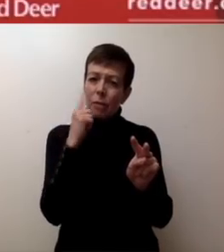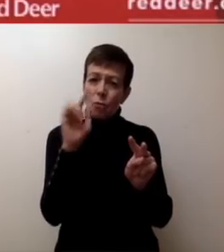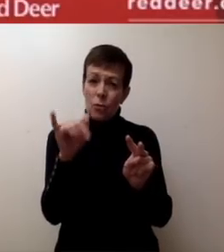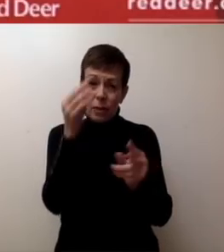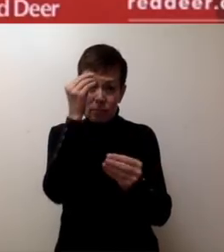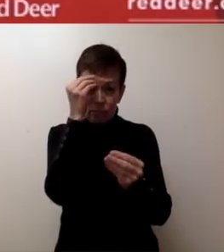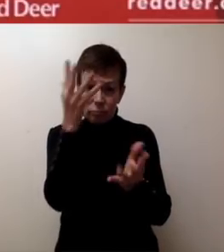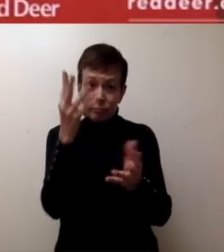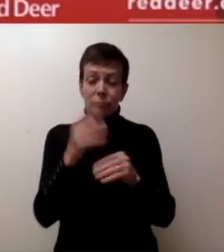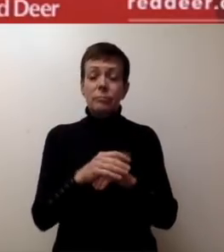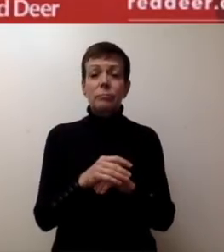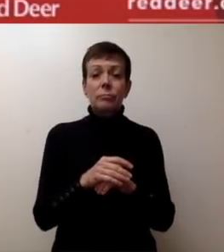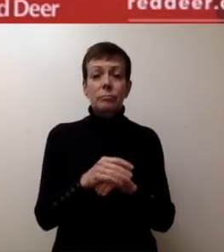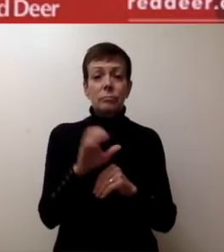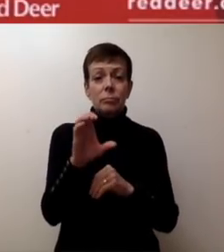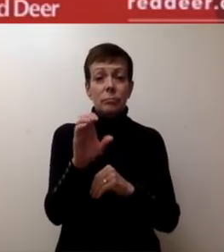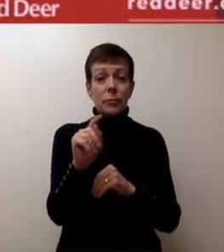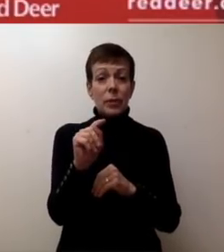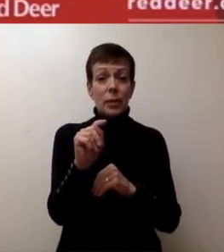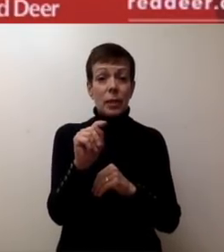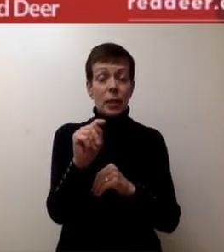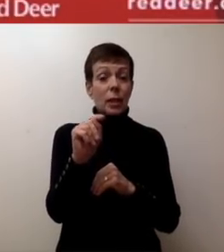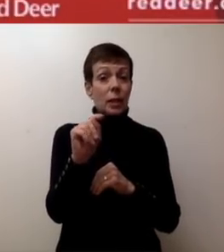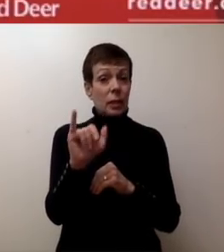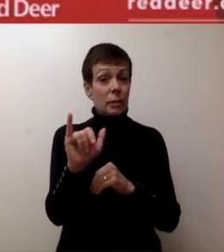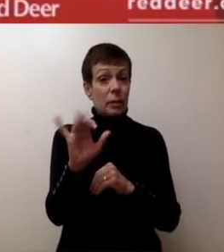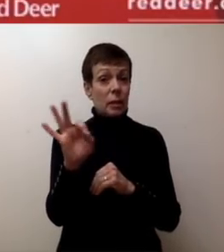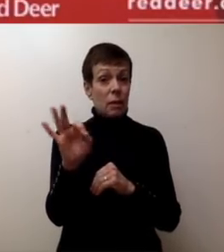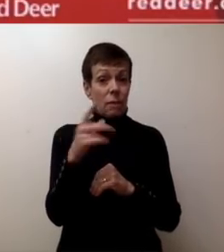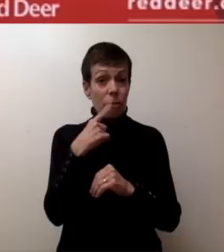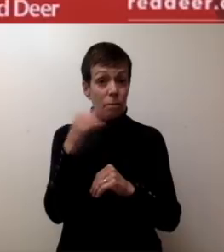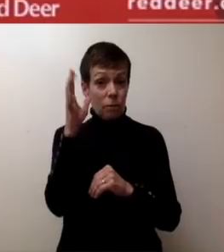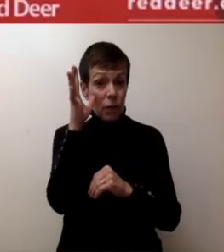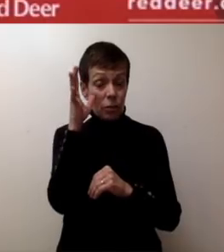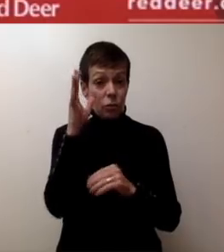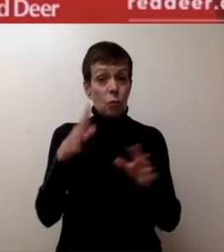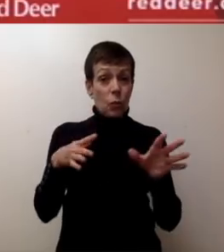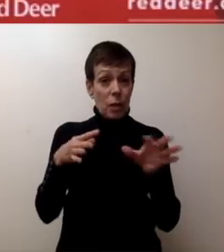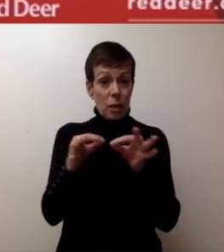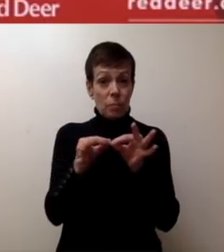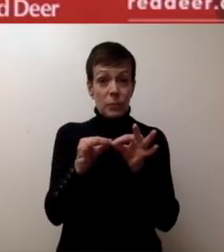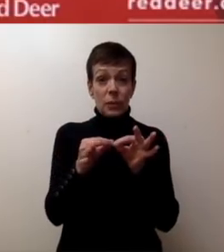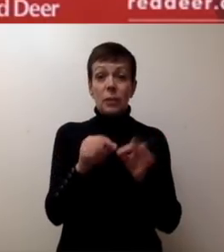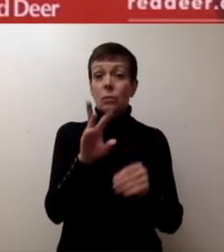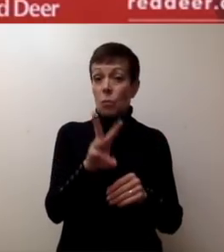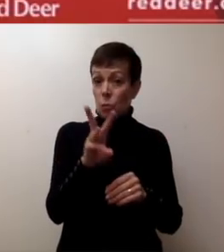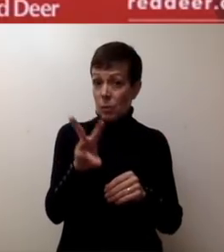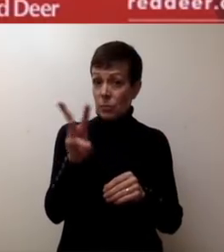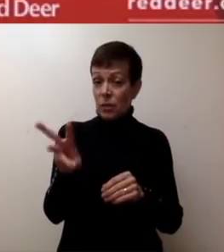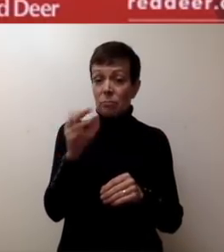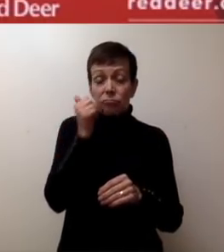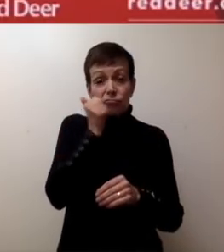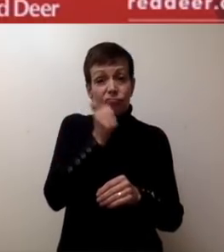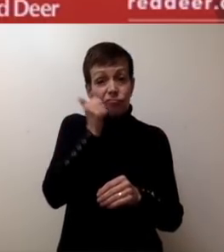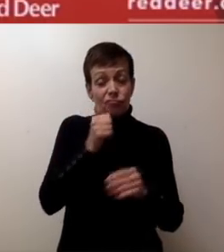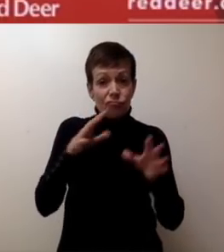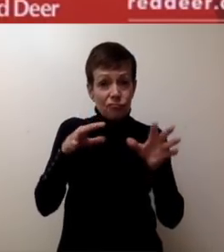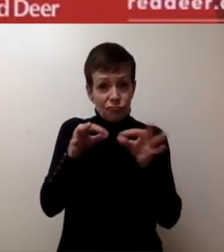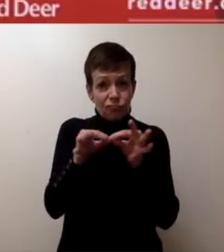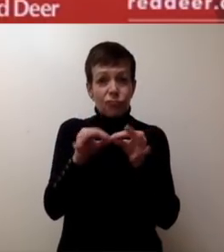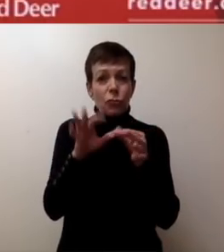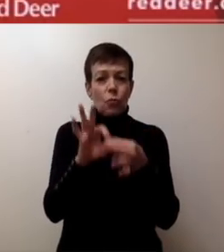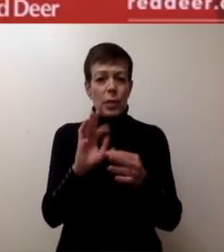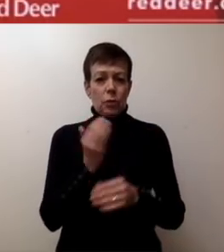At the City of Red Deer, we continue to update our website at reddeer.ca as it pertains specifically to our municipal